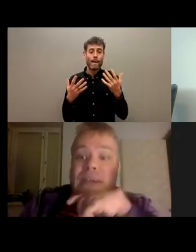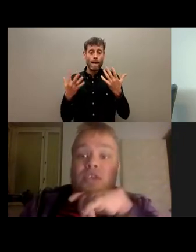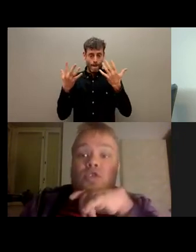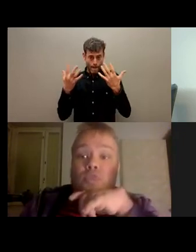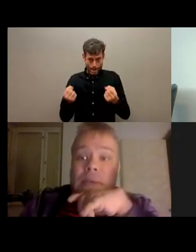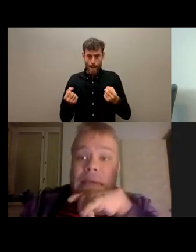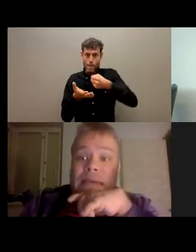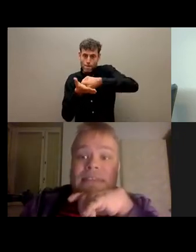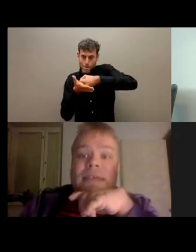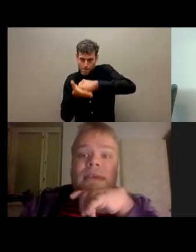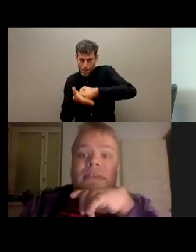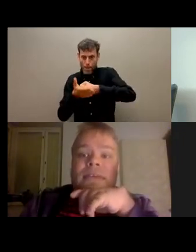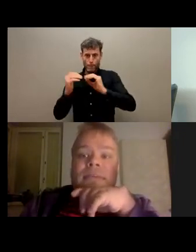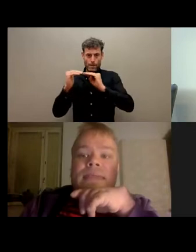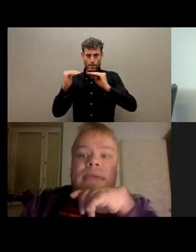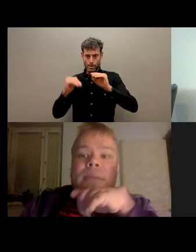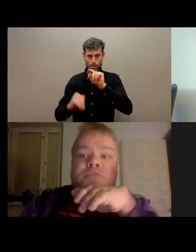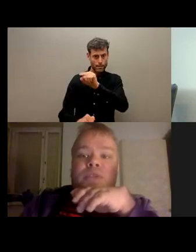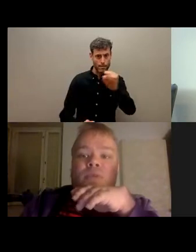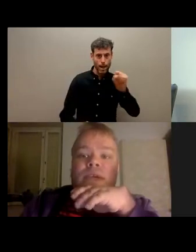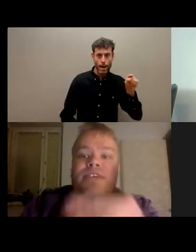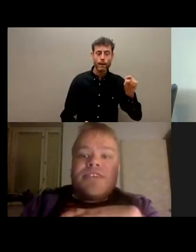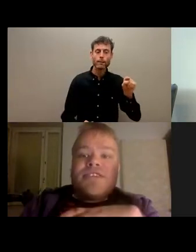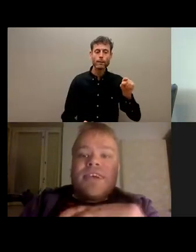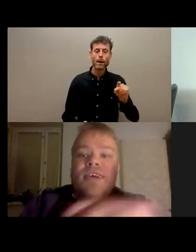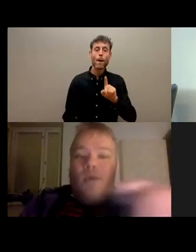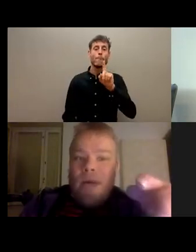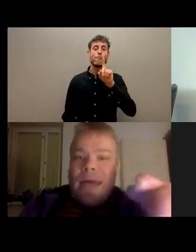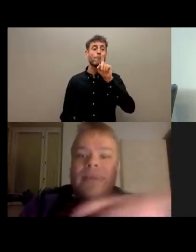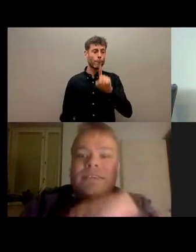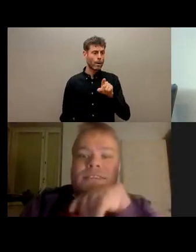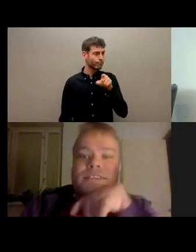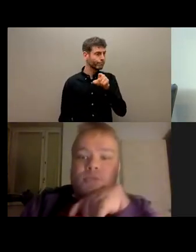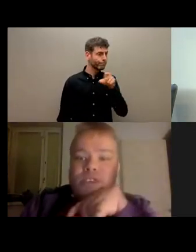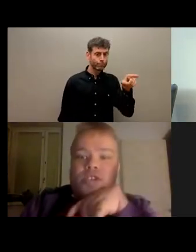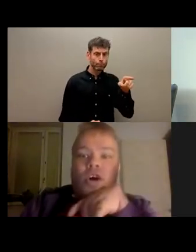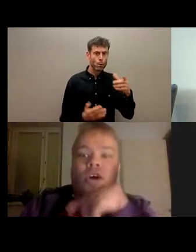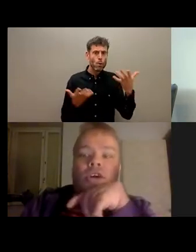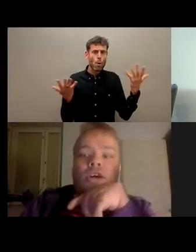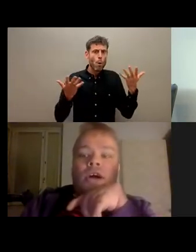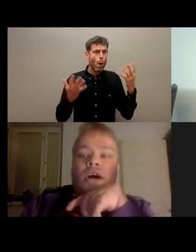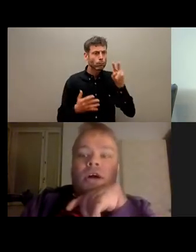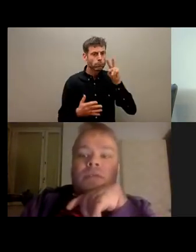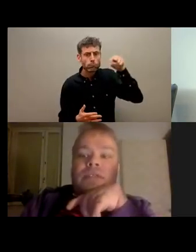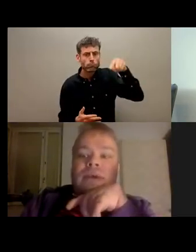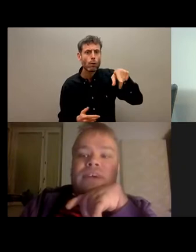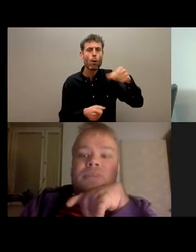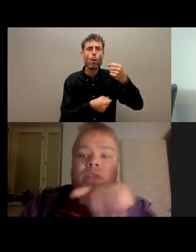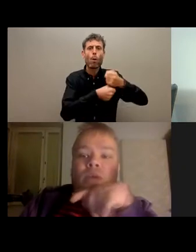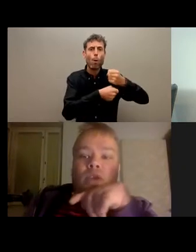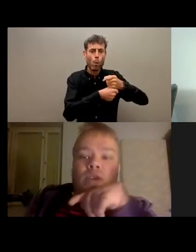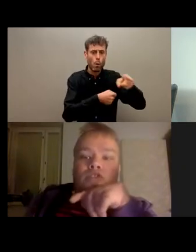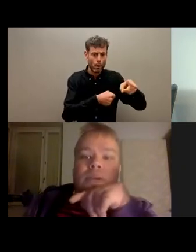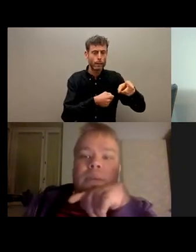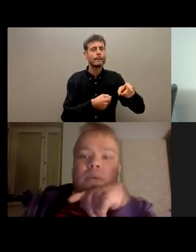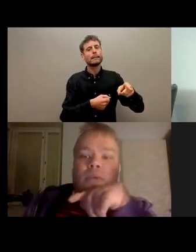expect you to be. It's still like the gaps between existing and existing situation are pretty vast. But